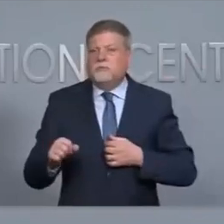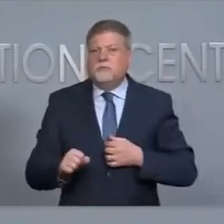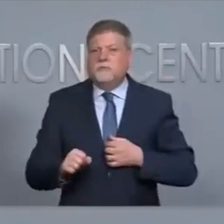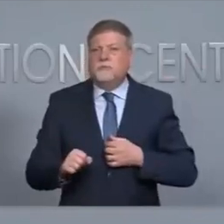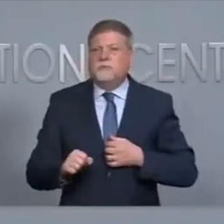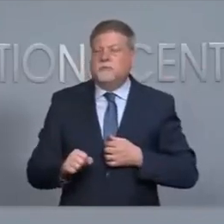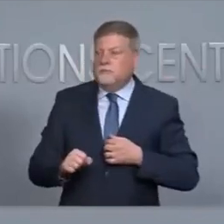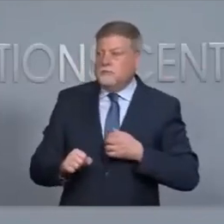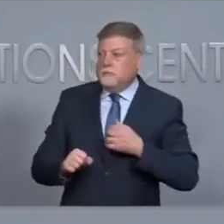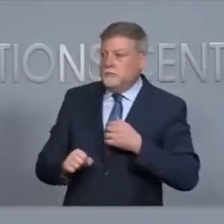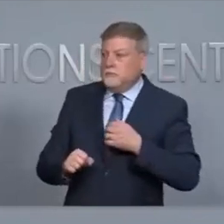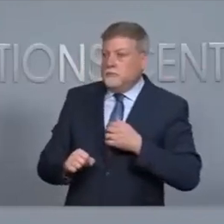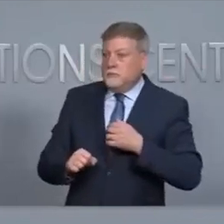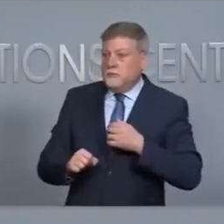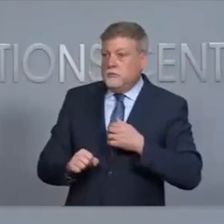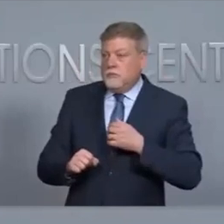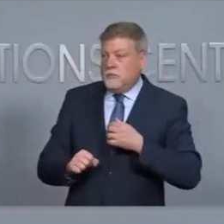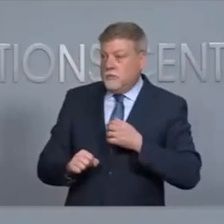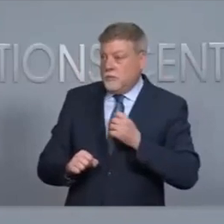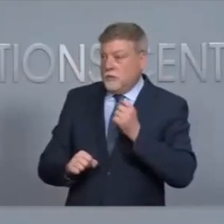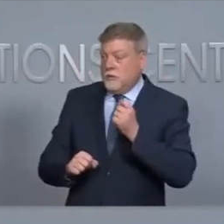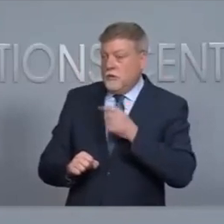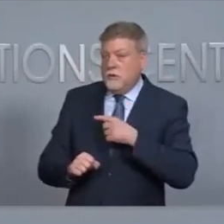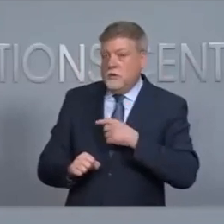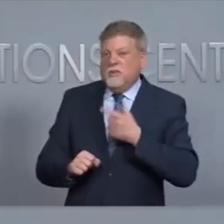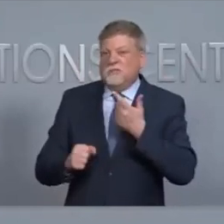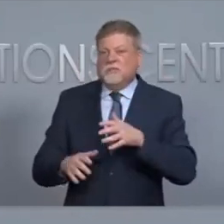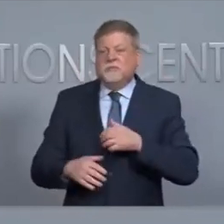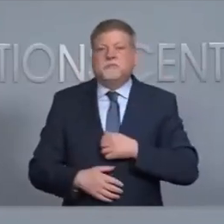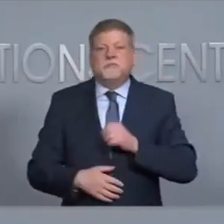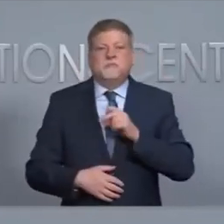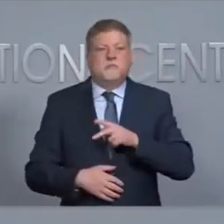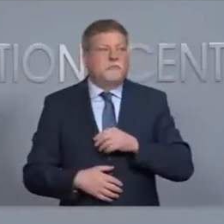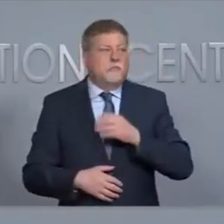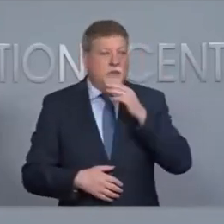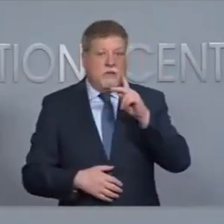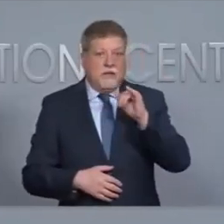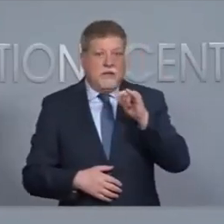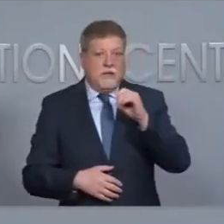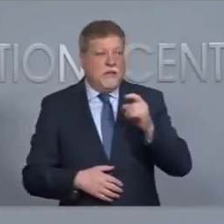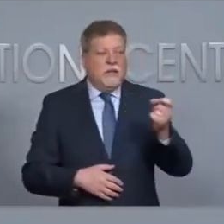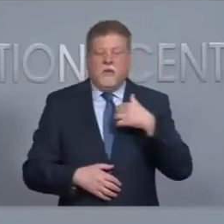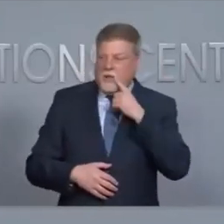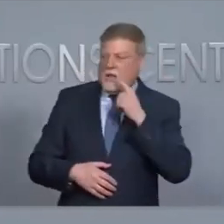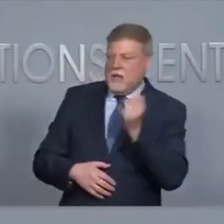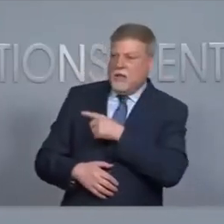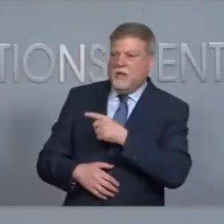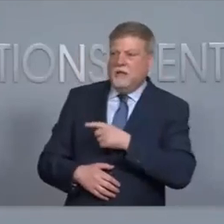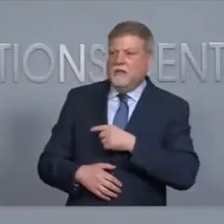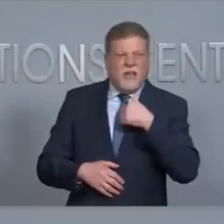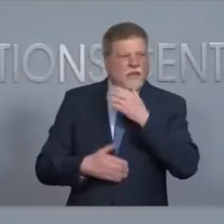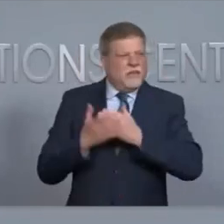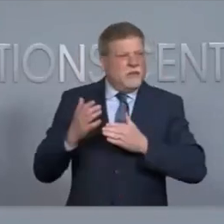there are no more questions online okay thanks brian kyle did you have a question yeah i just want to ask i know there's some crowded